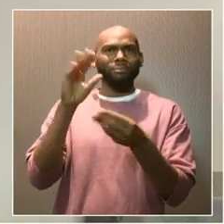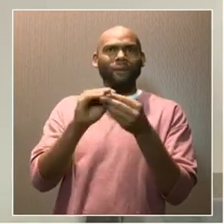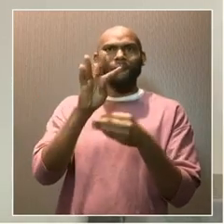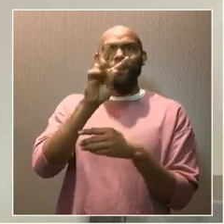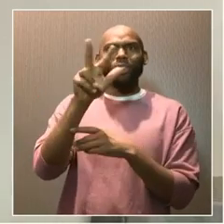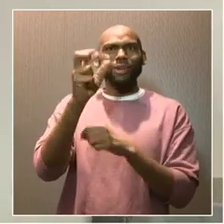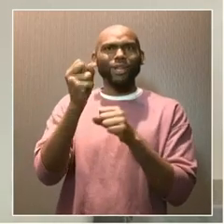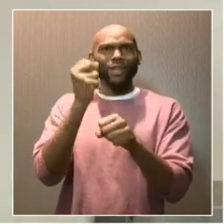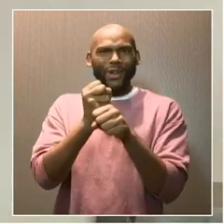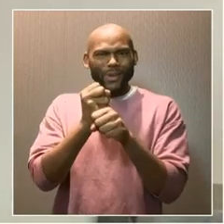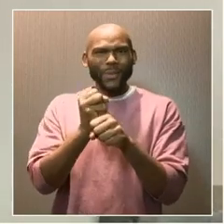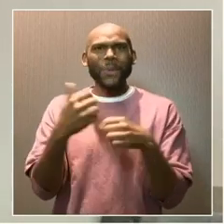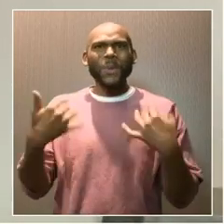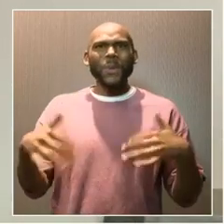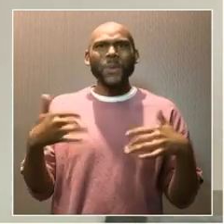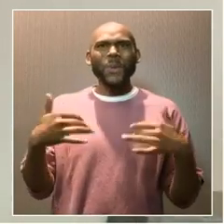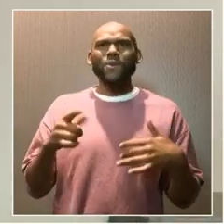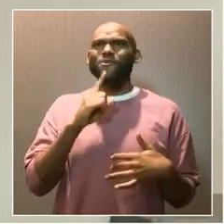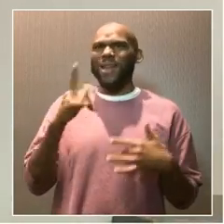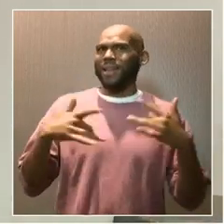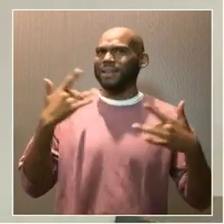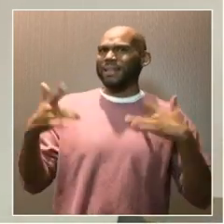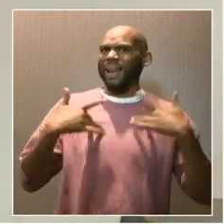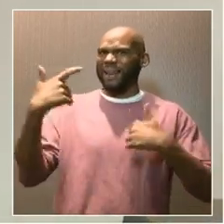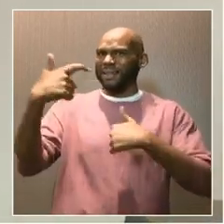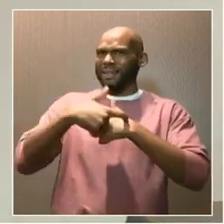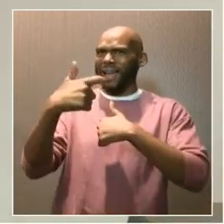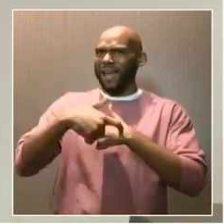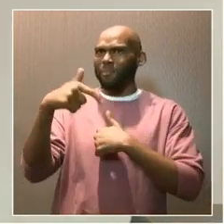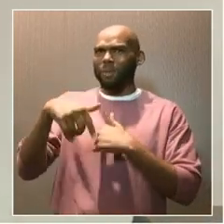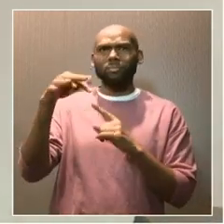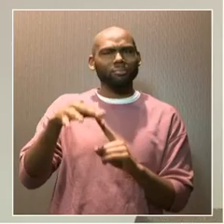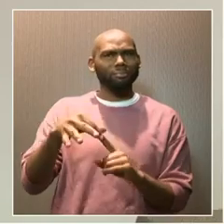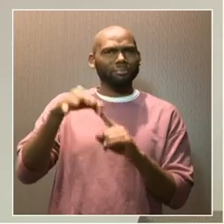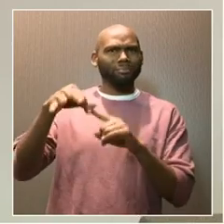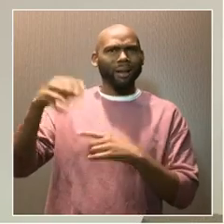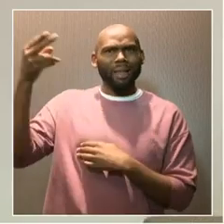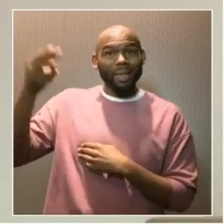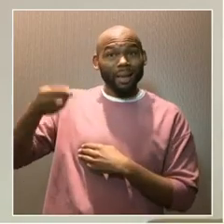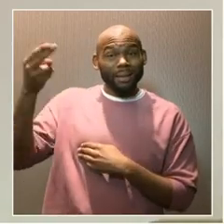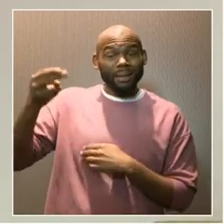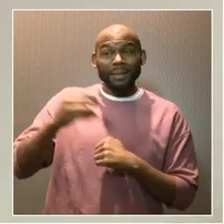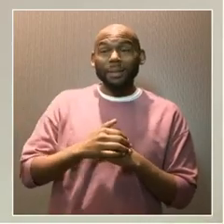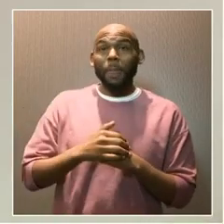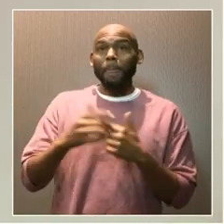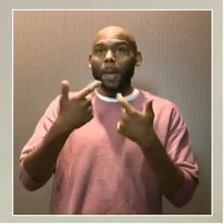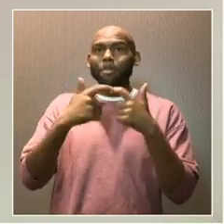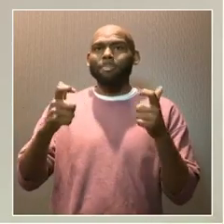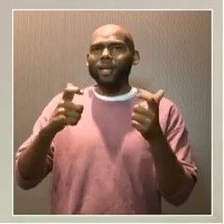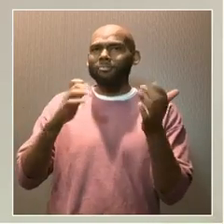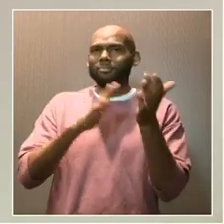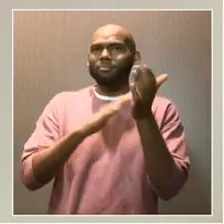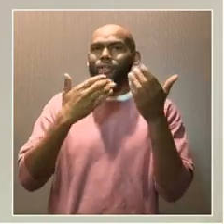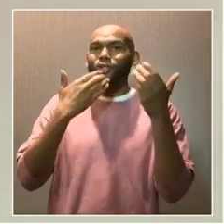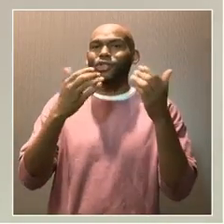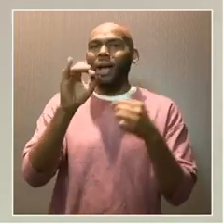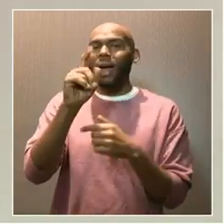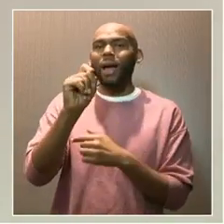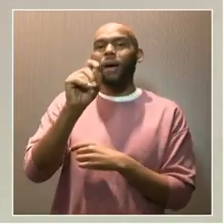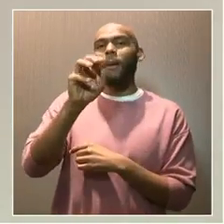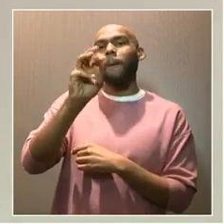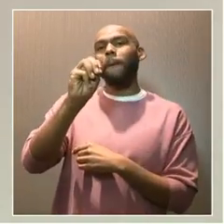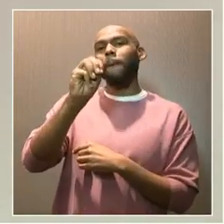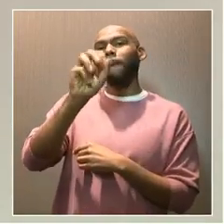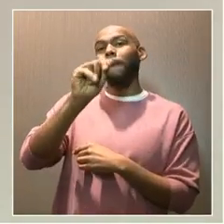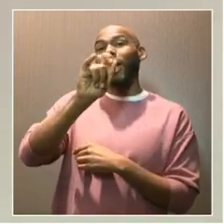What an exciting time to be a part of this magnificent legacy. Major shout out to Mr. Jeff Griffiths,